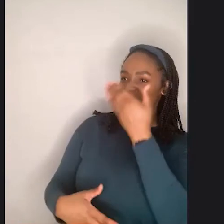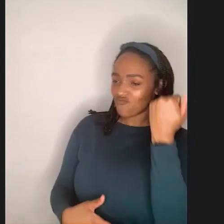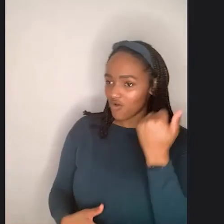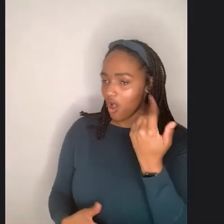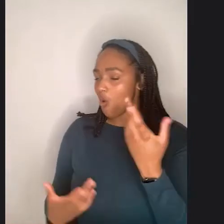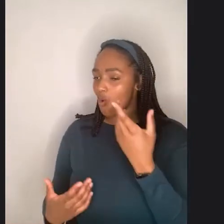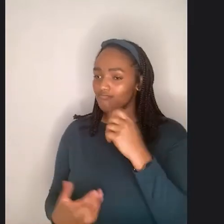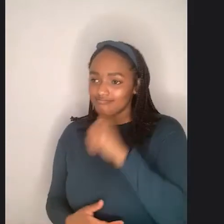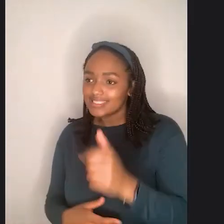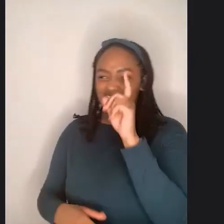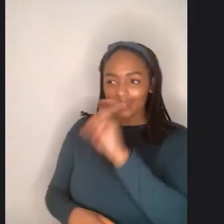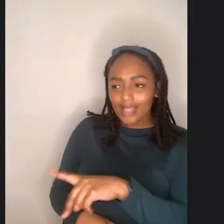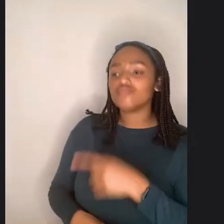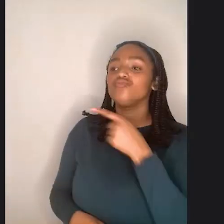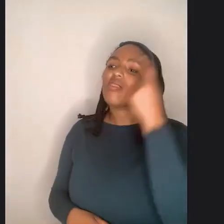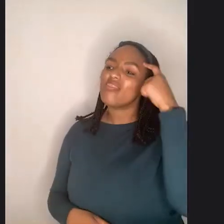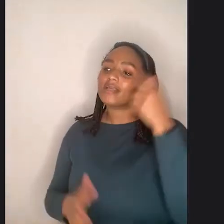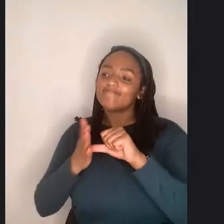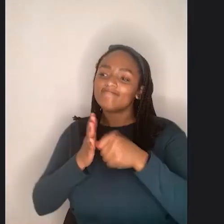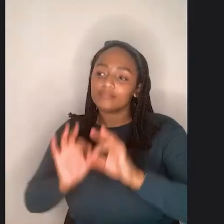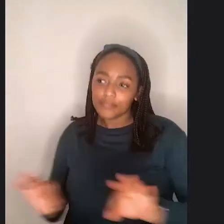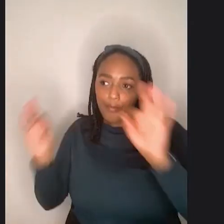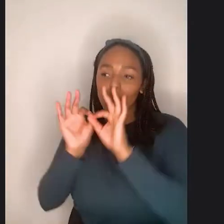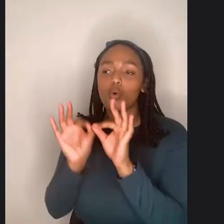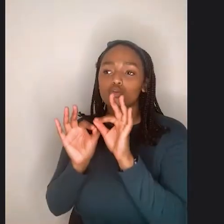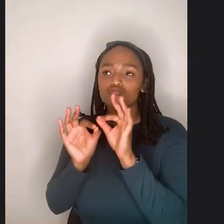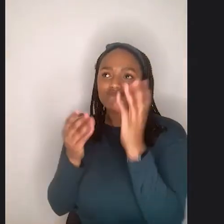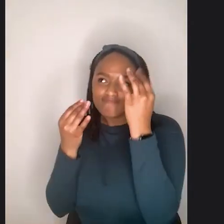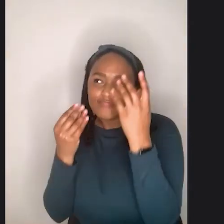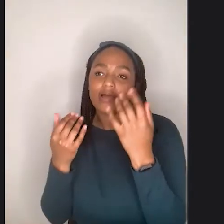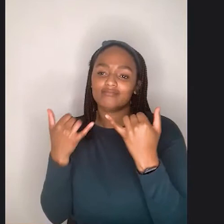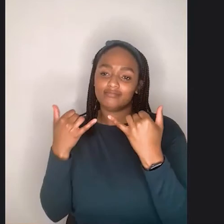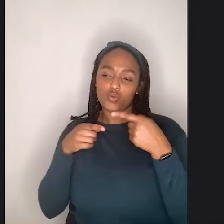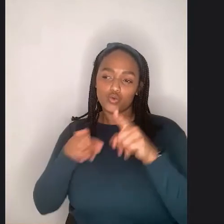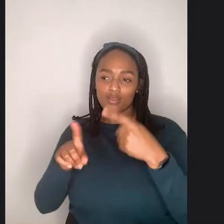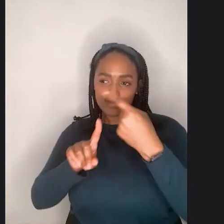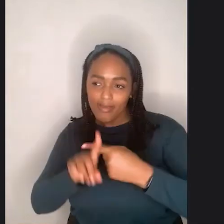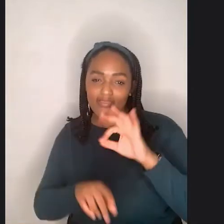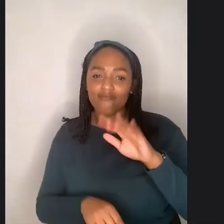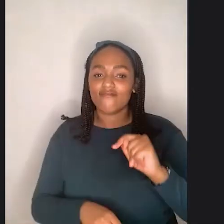important for us to be thinking about this fat liberation month? Um,